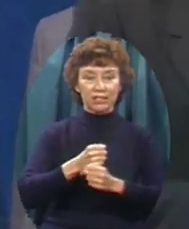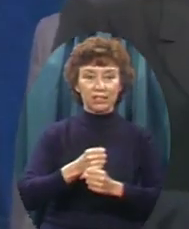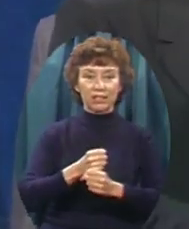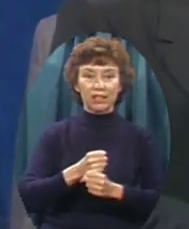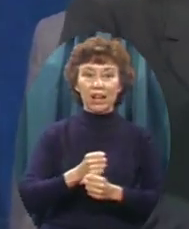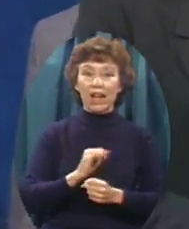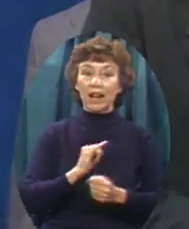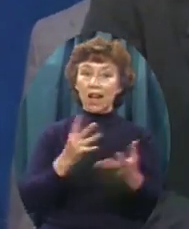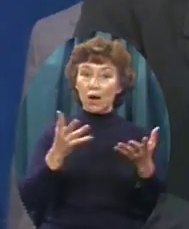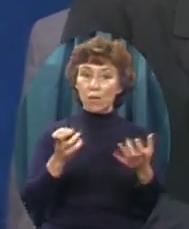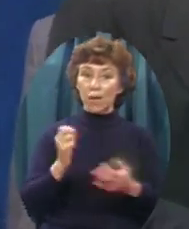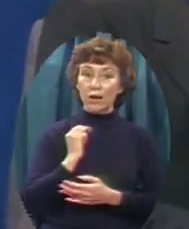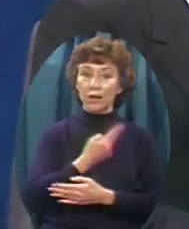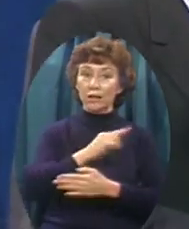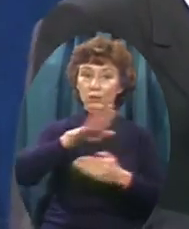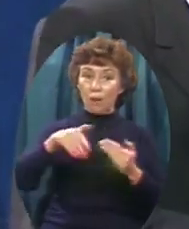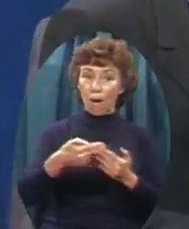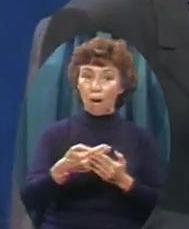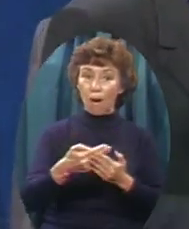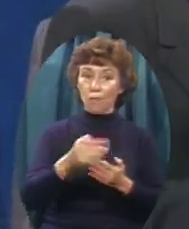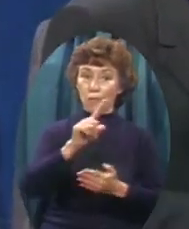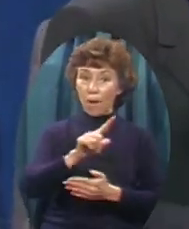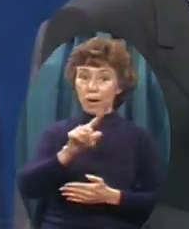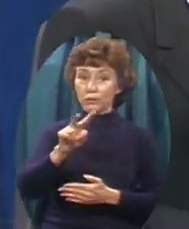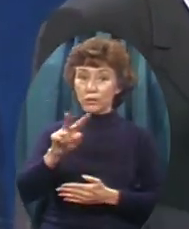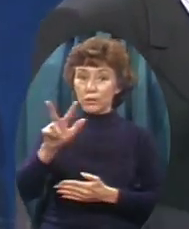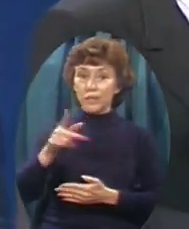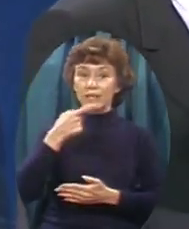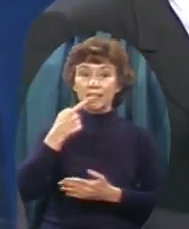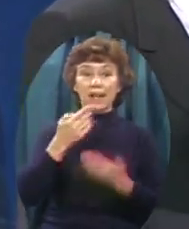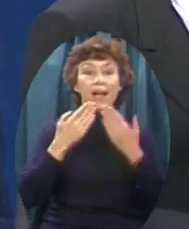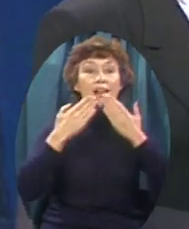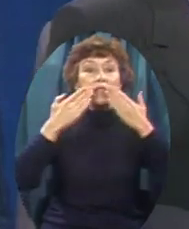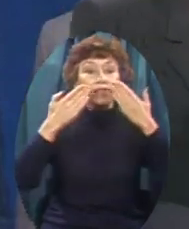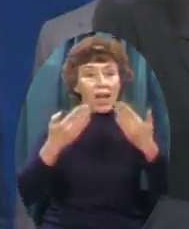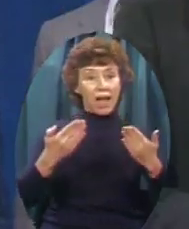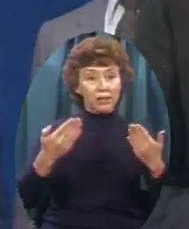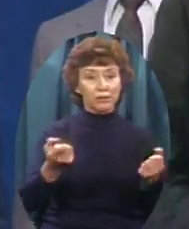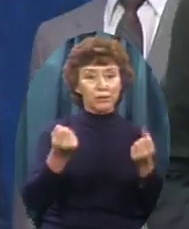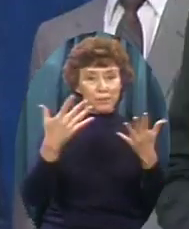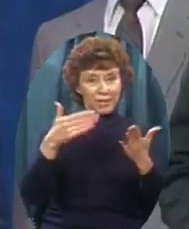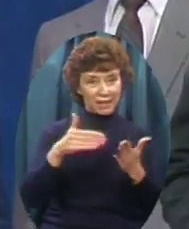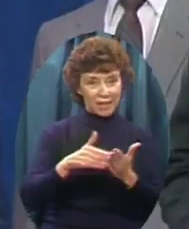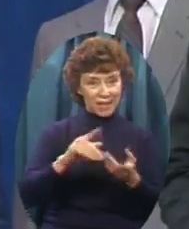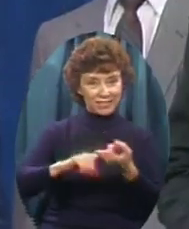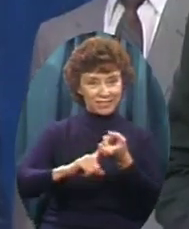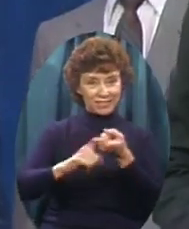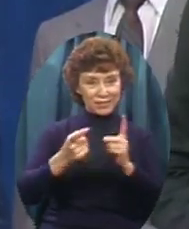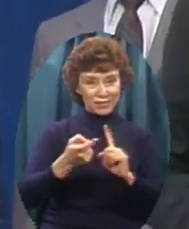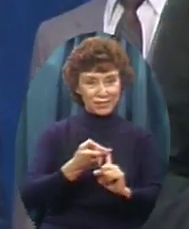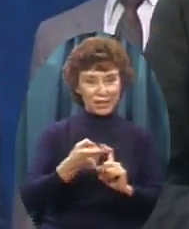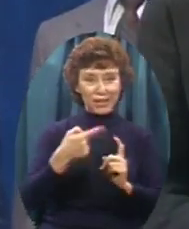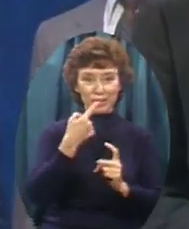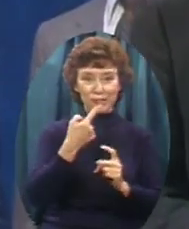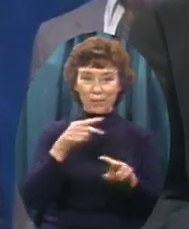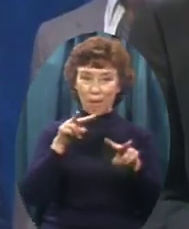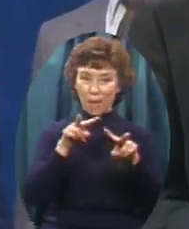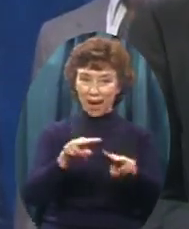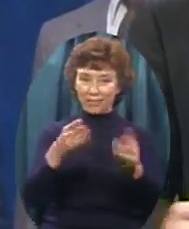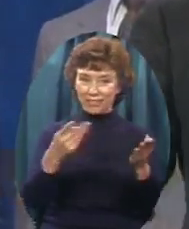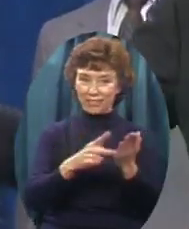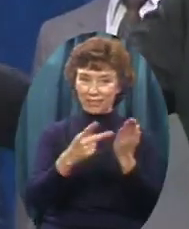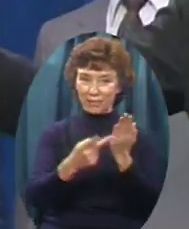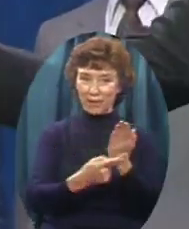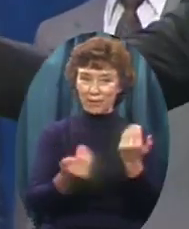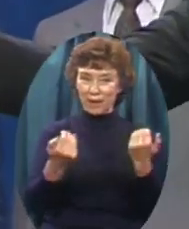at the count of three, to say a big thank you to thousands of friends out there who are looking in right now